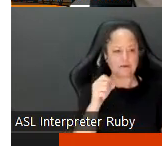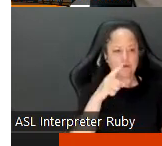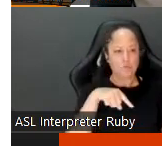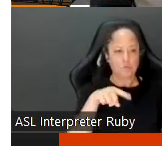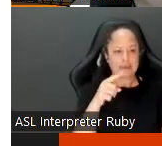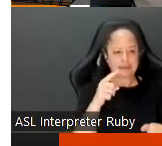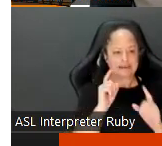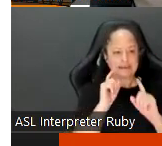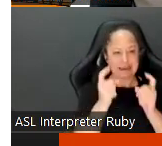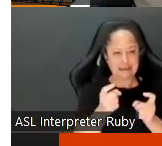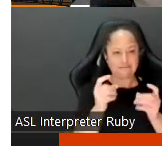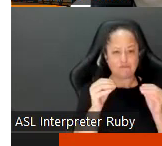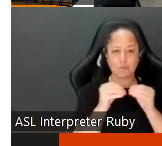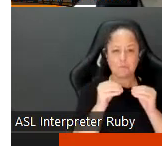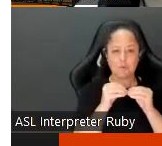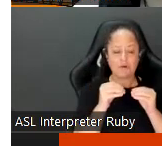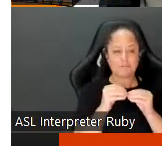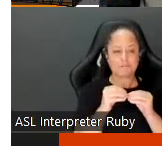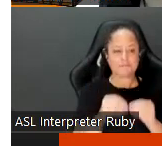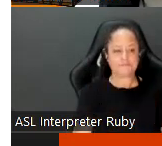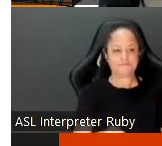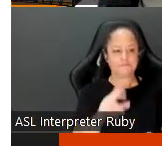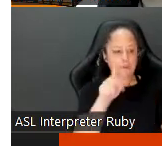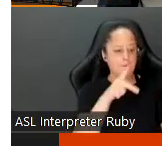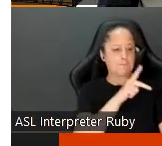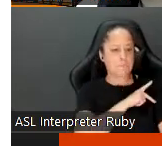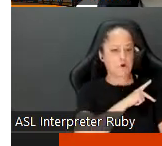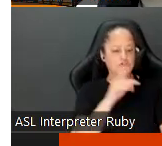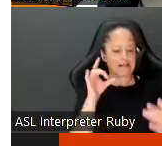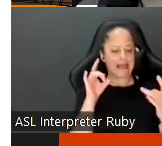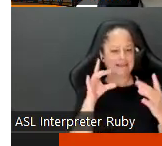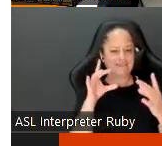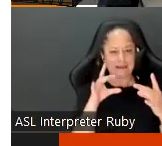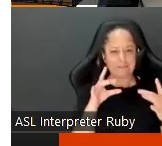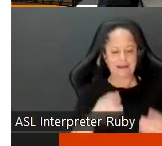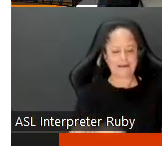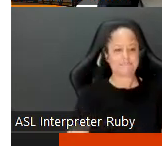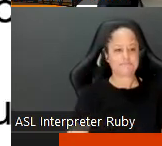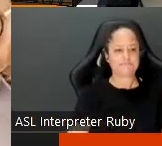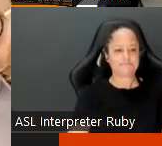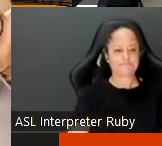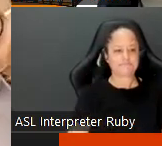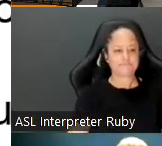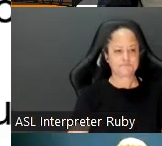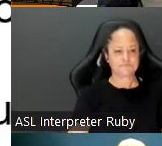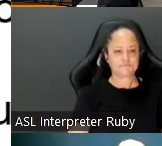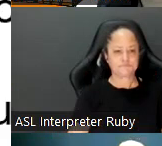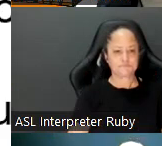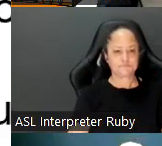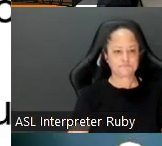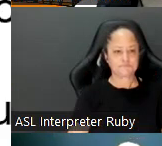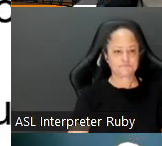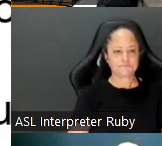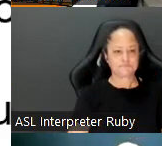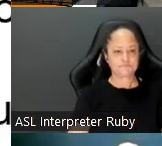we can maybe give you more um personalized feedback but you know um i don't know